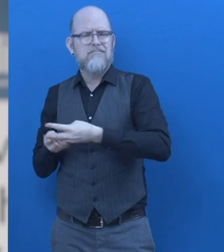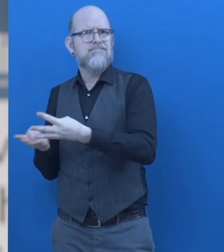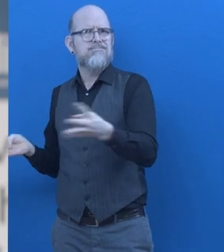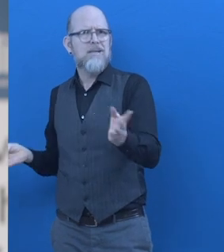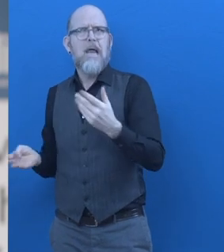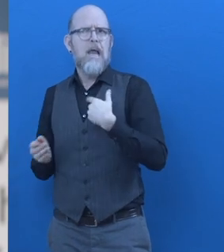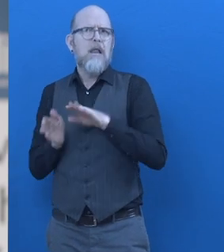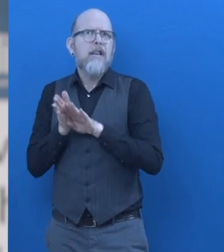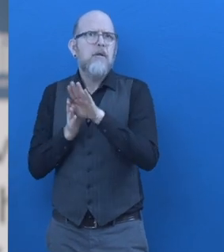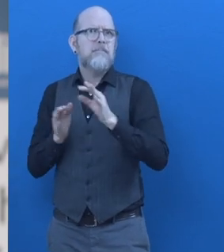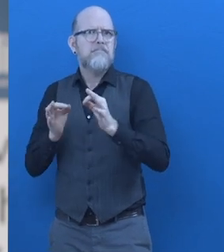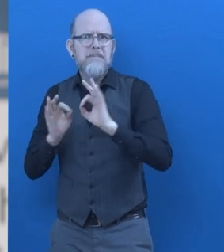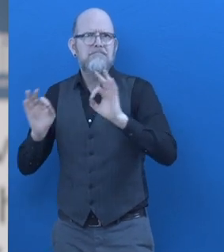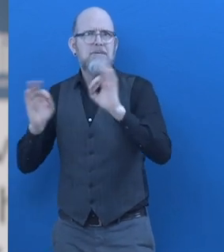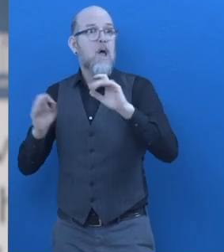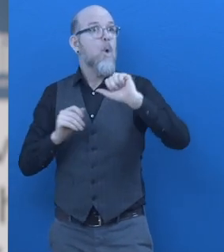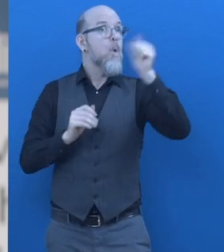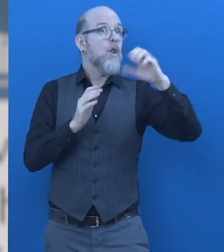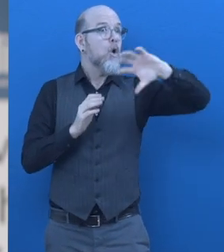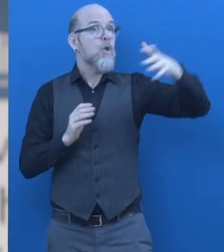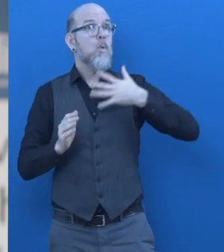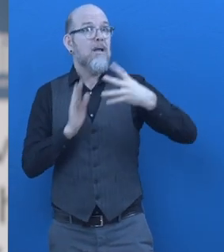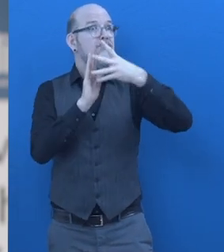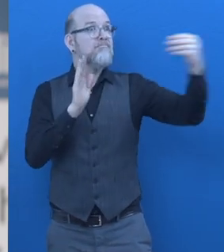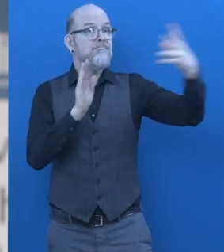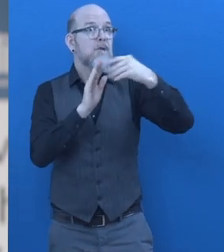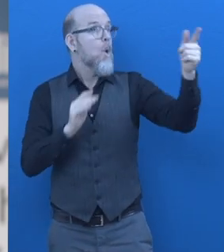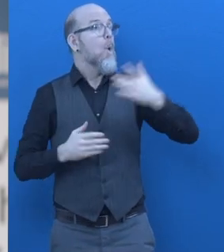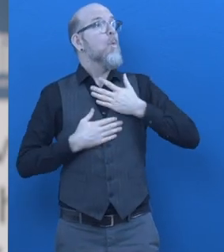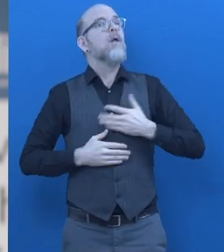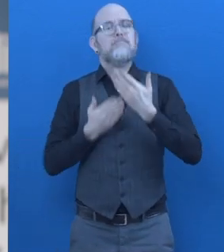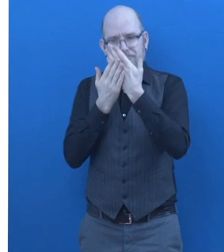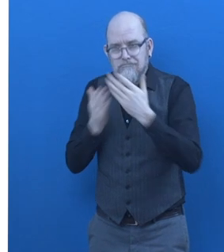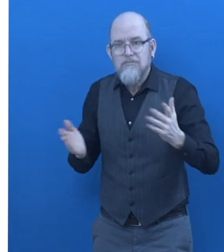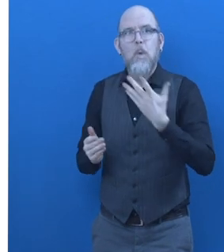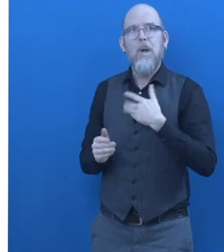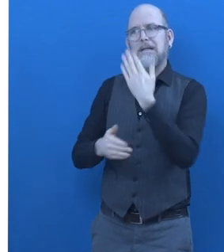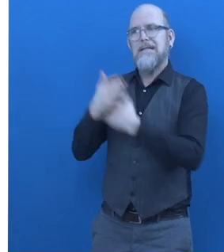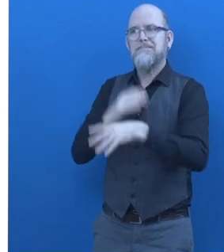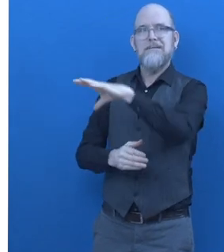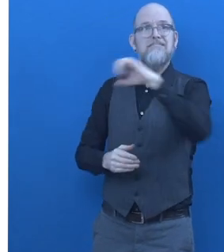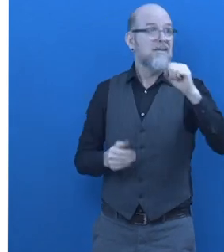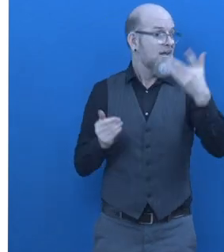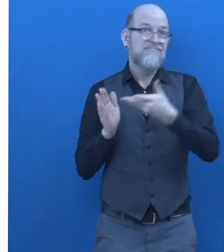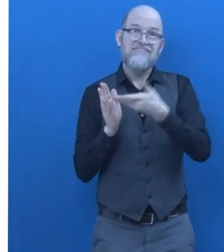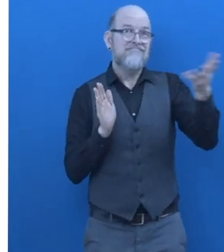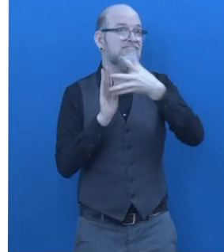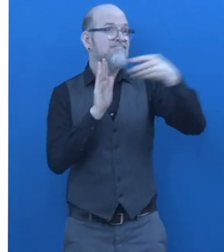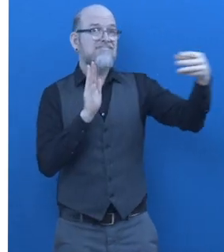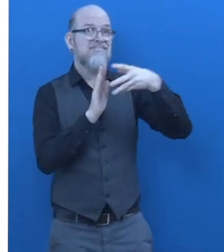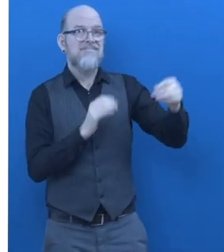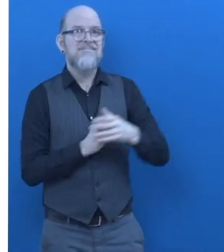can scale up to any country using the willing employers to employ disabled people. How did this solution help you?